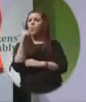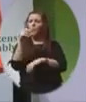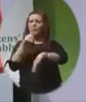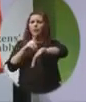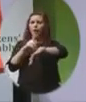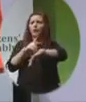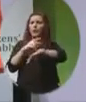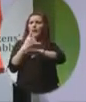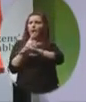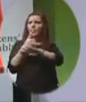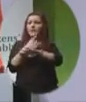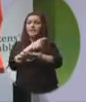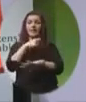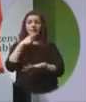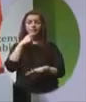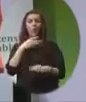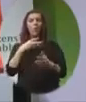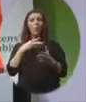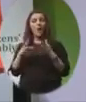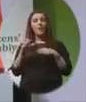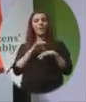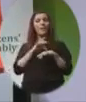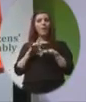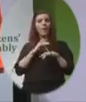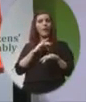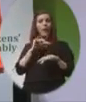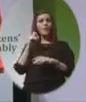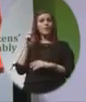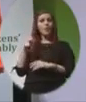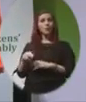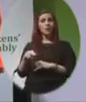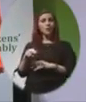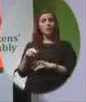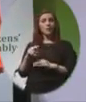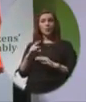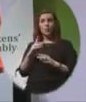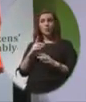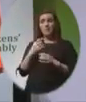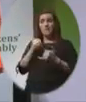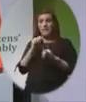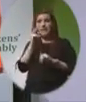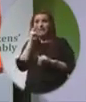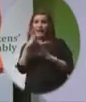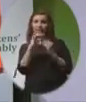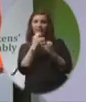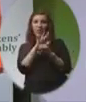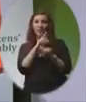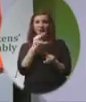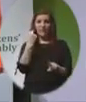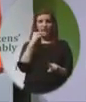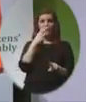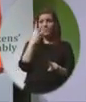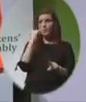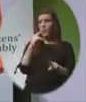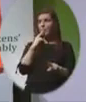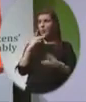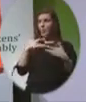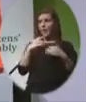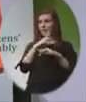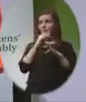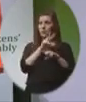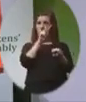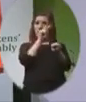When performing abortions, you may see things that are not very pleasant. That is why we are not very keen on people observing